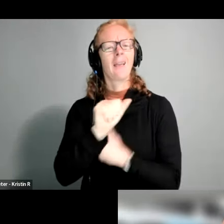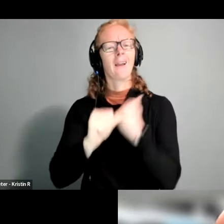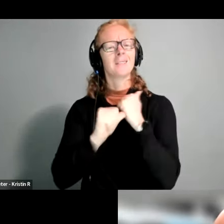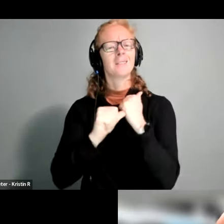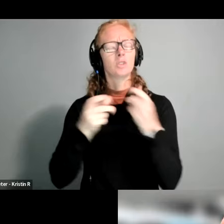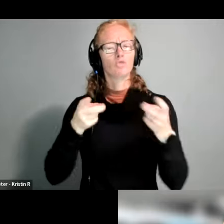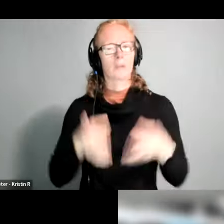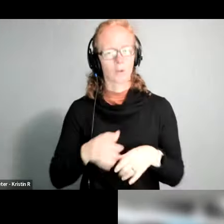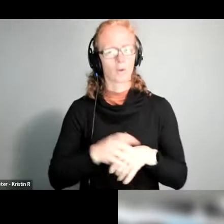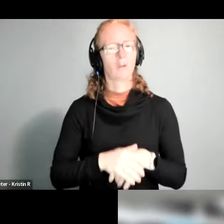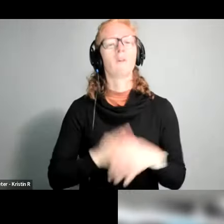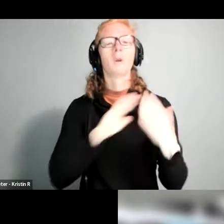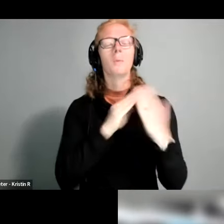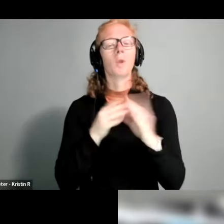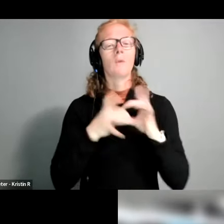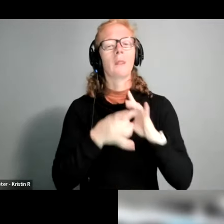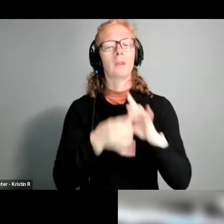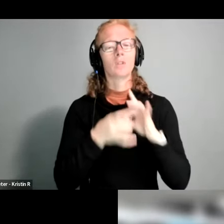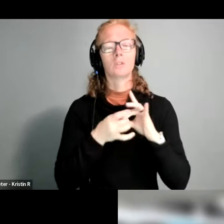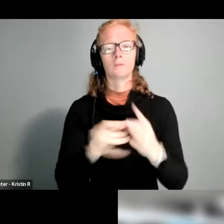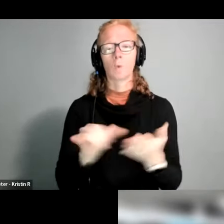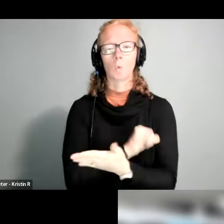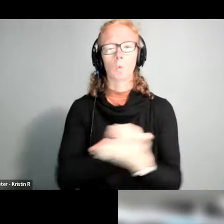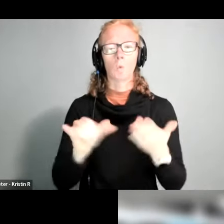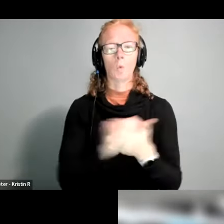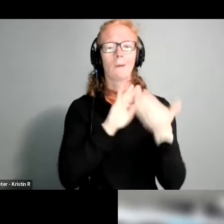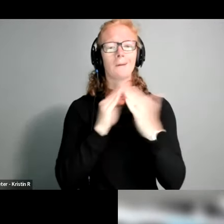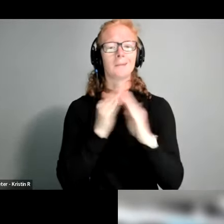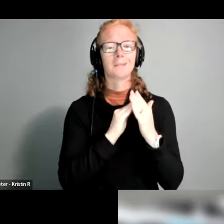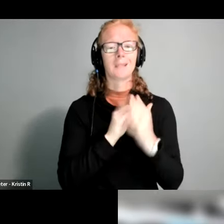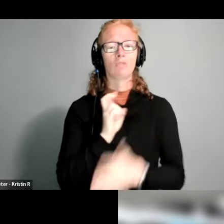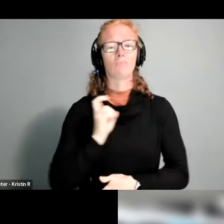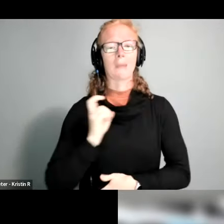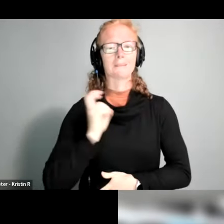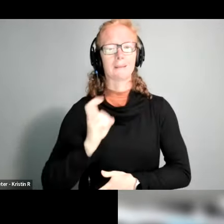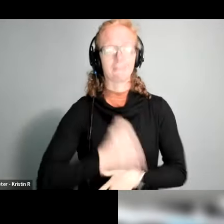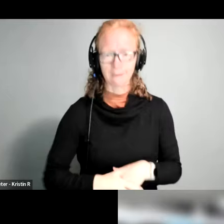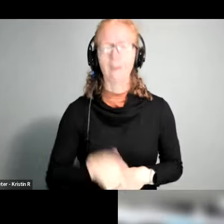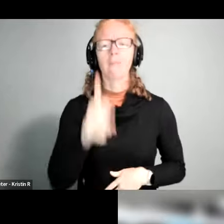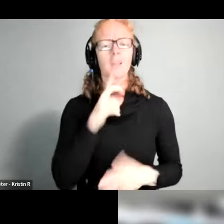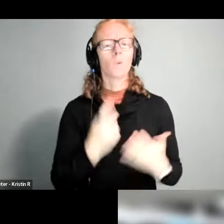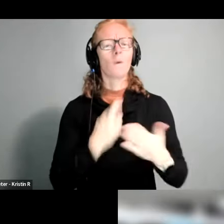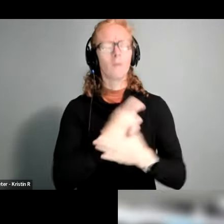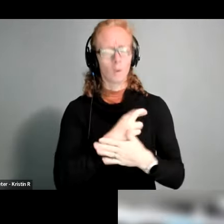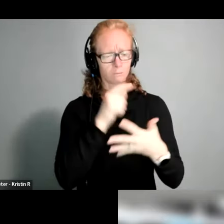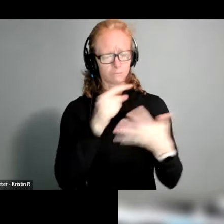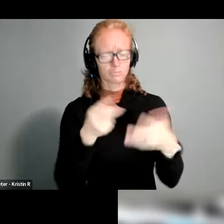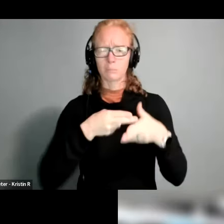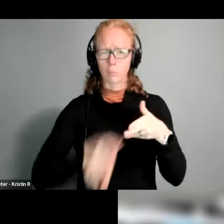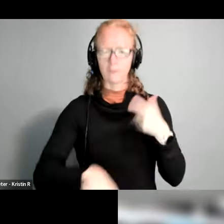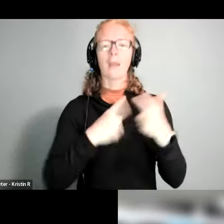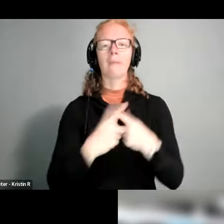relations at new york city transit who will give us a brief overview of the program and then take a few questions